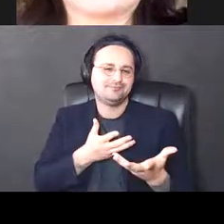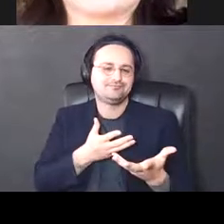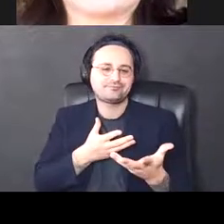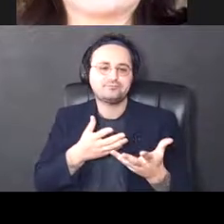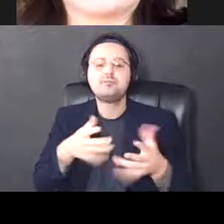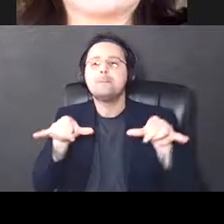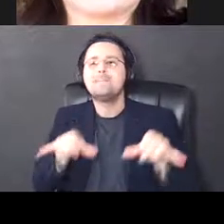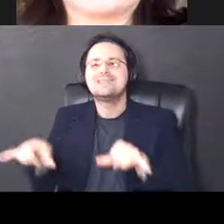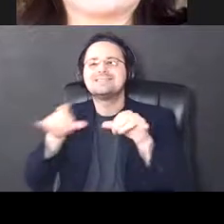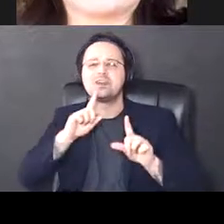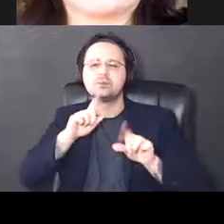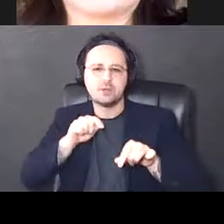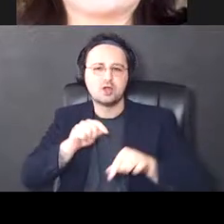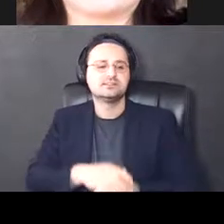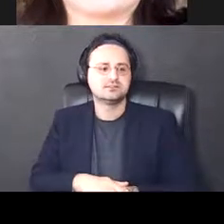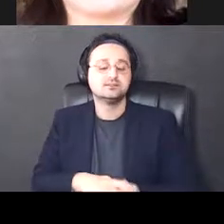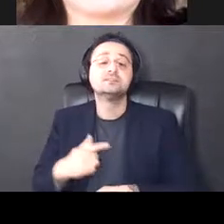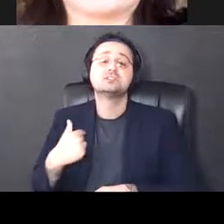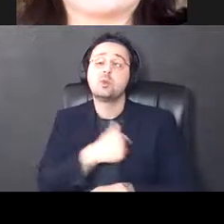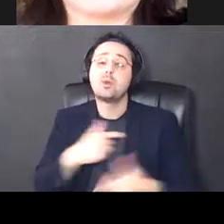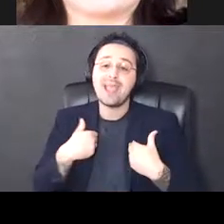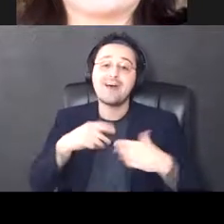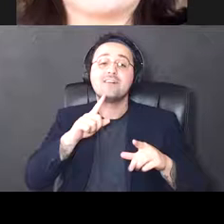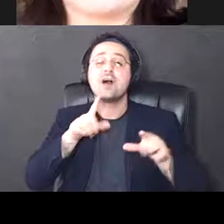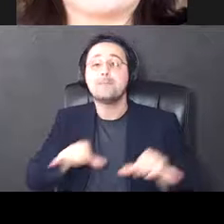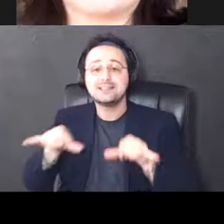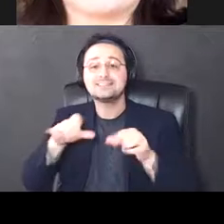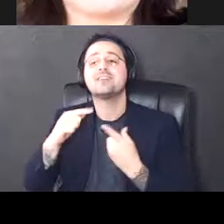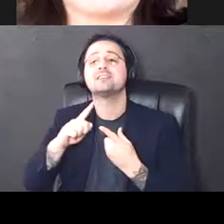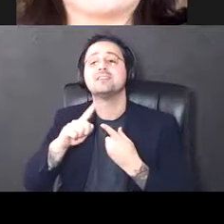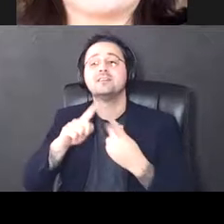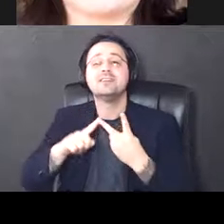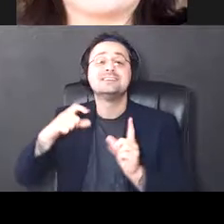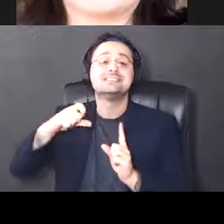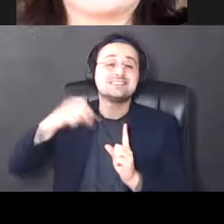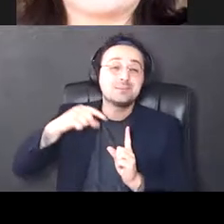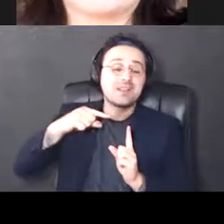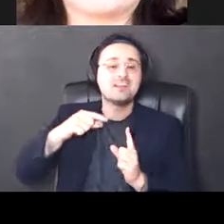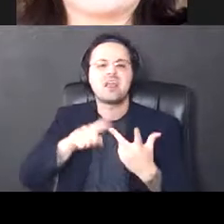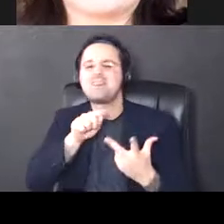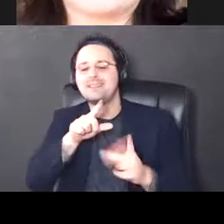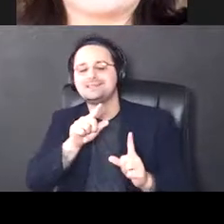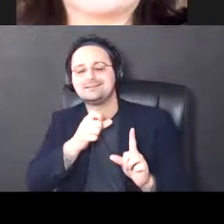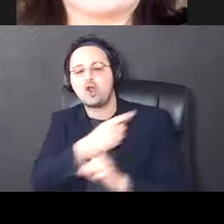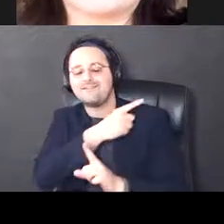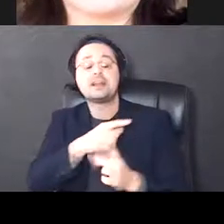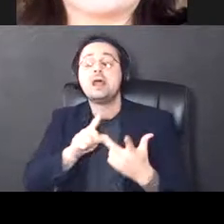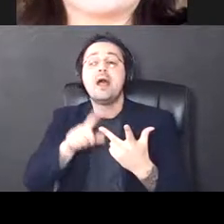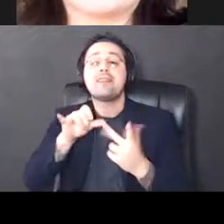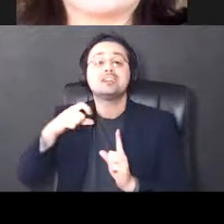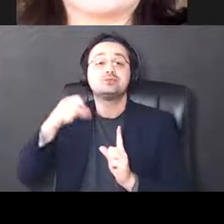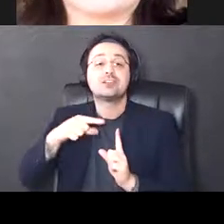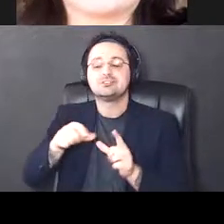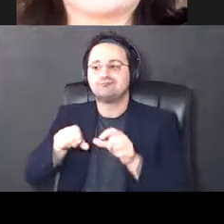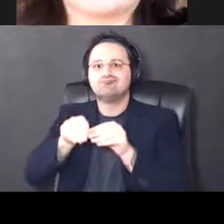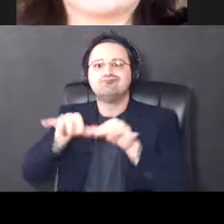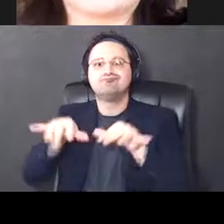response. So we have a baseline, we stimulate, that gives us a little stimulus artifact. And then that is what triggers the release of glutamate.